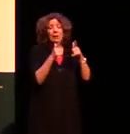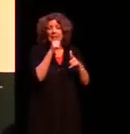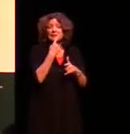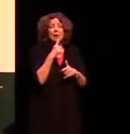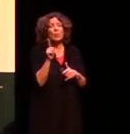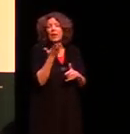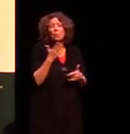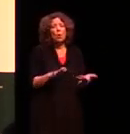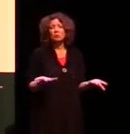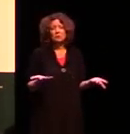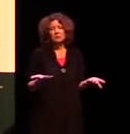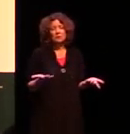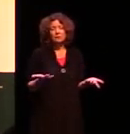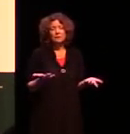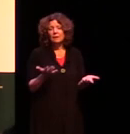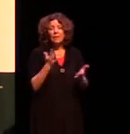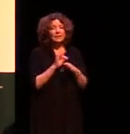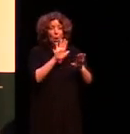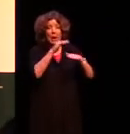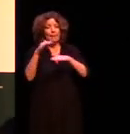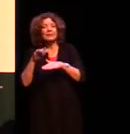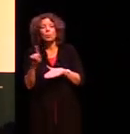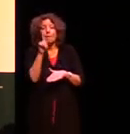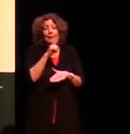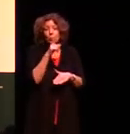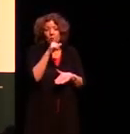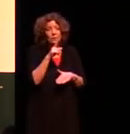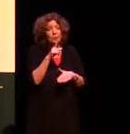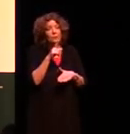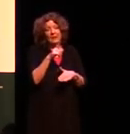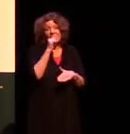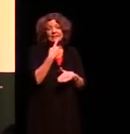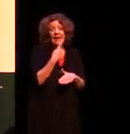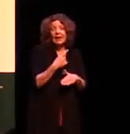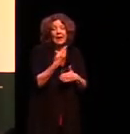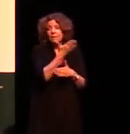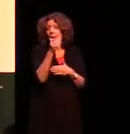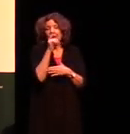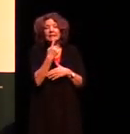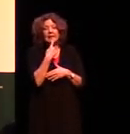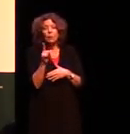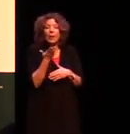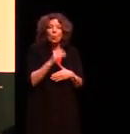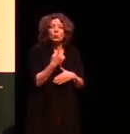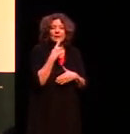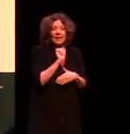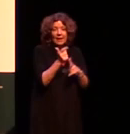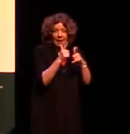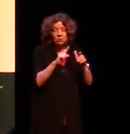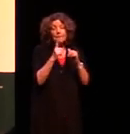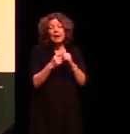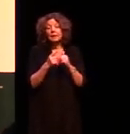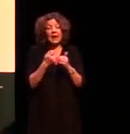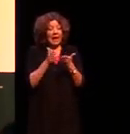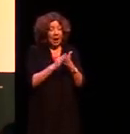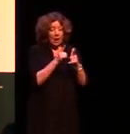like right there's no it's not there's no limits to that everyone can say what they want to say in their language but languages one of the ways